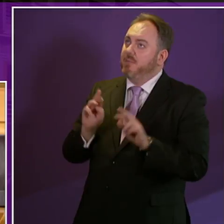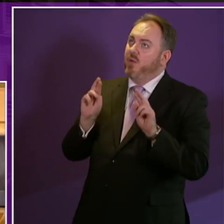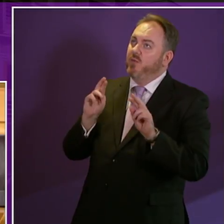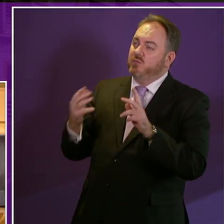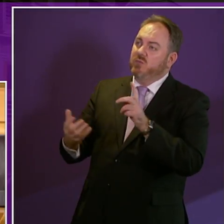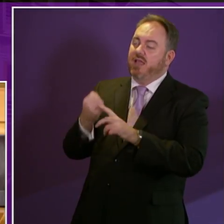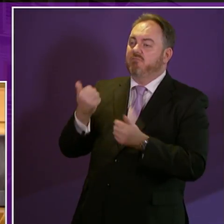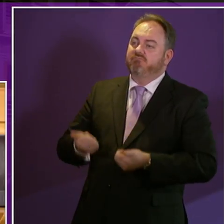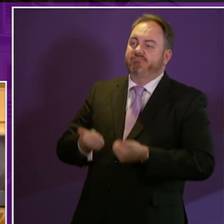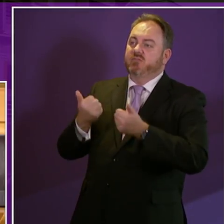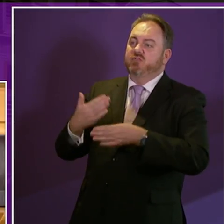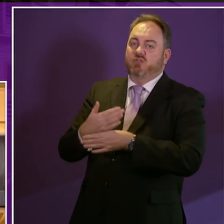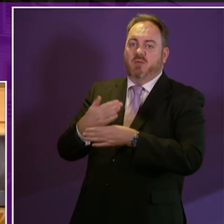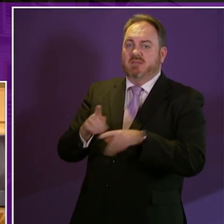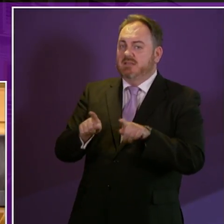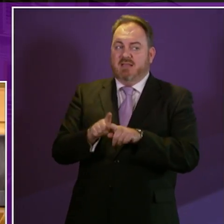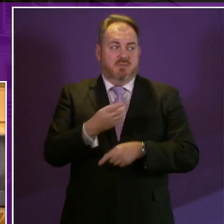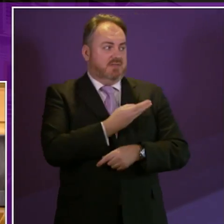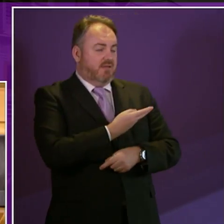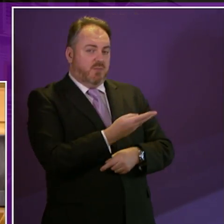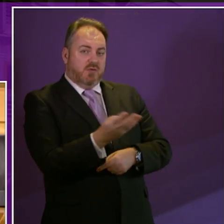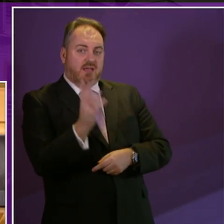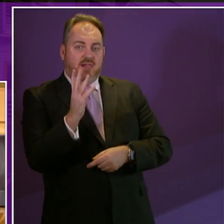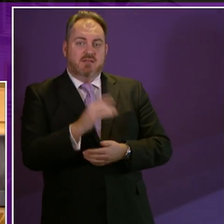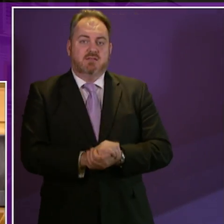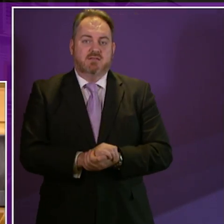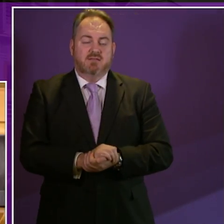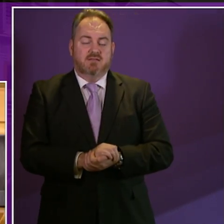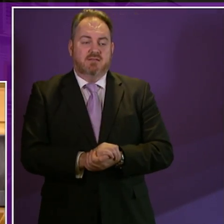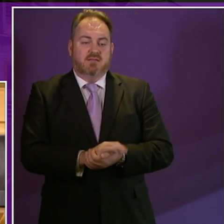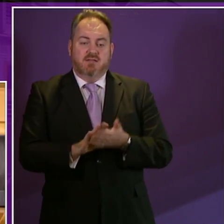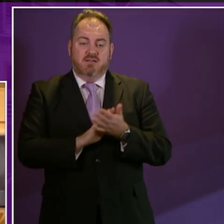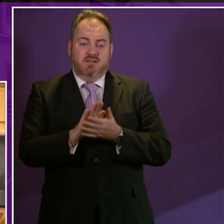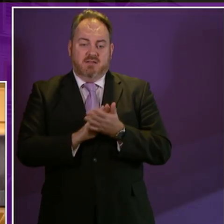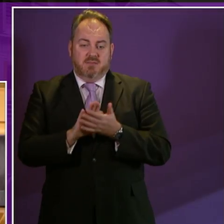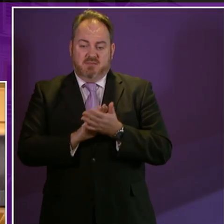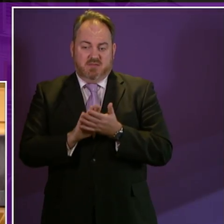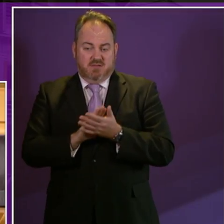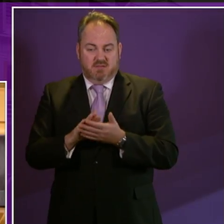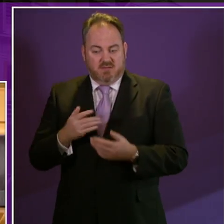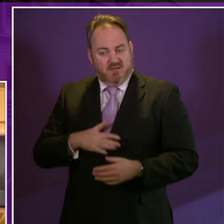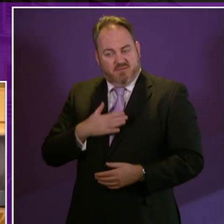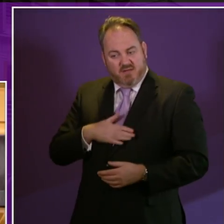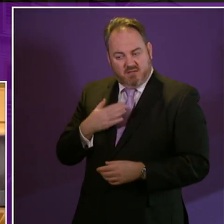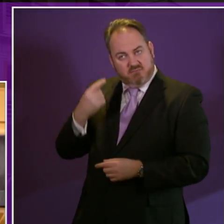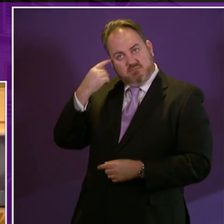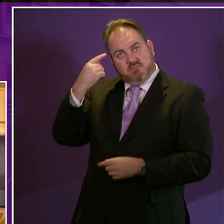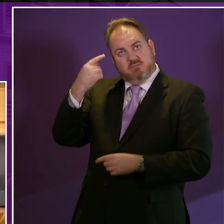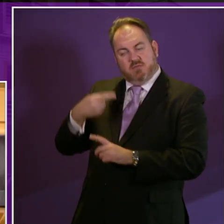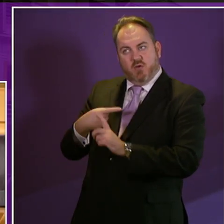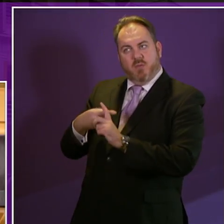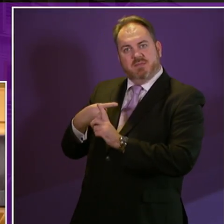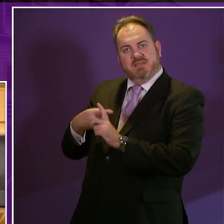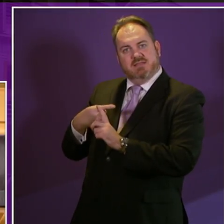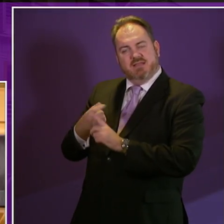16 to their wider peer group I mean that gives us I think some optimism that at that age and stage in life